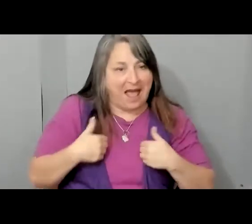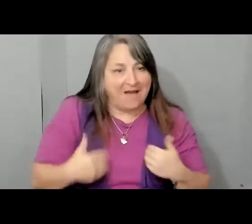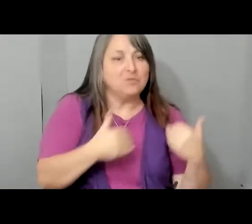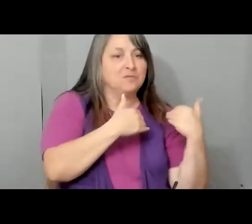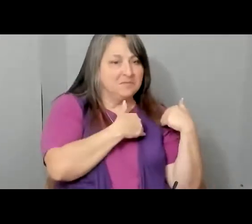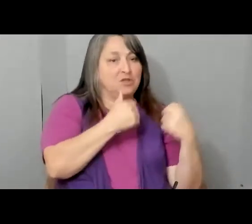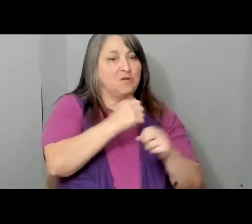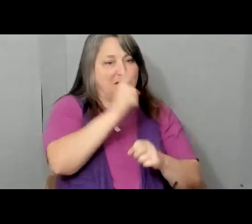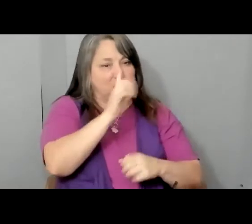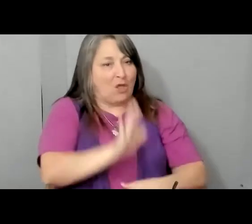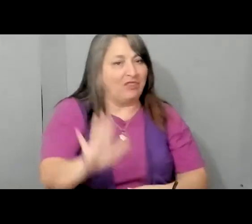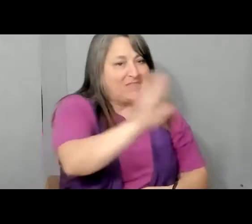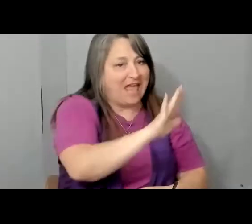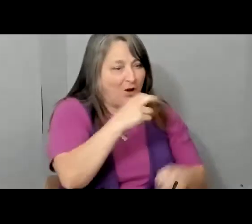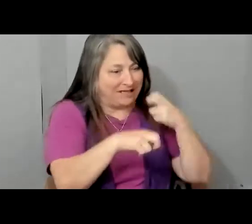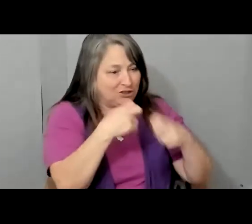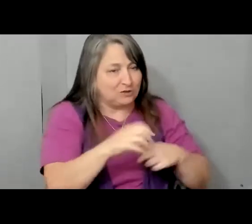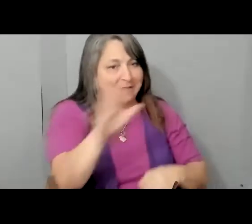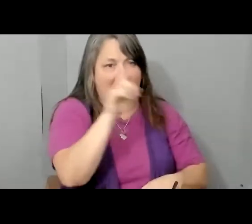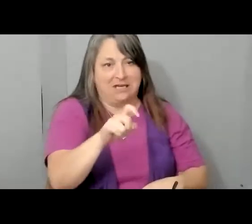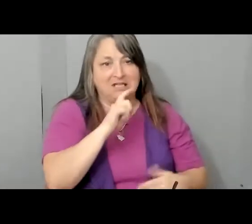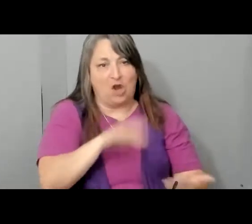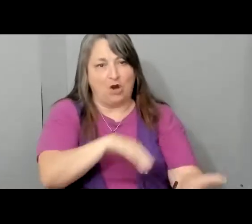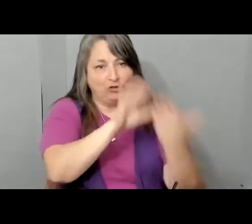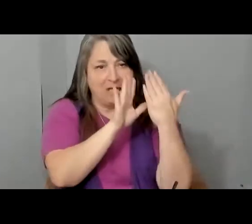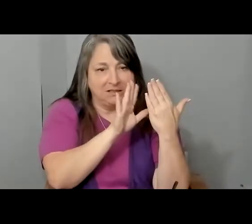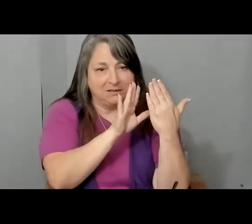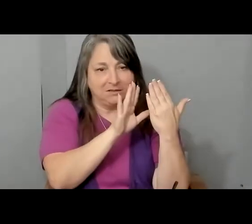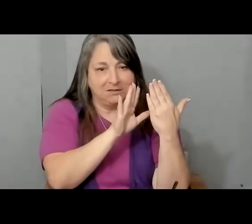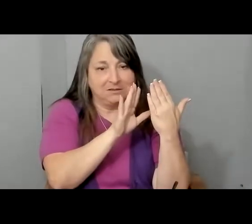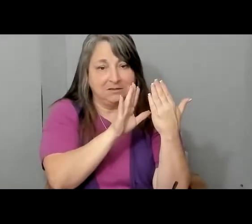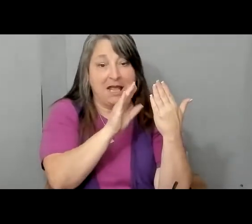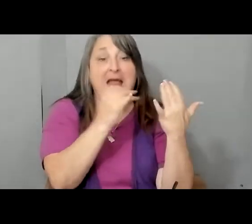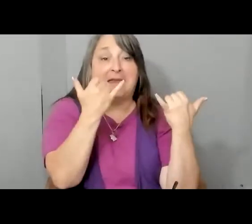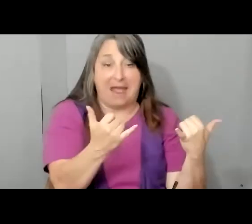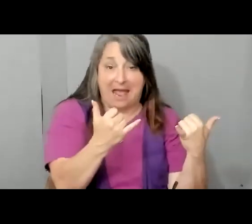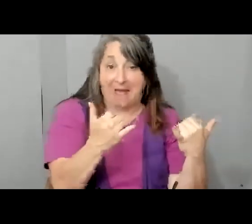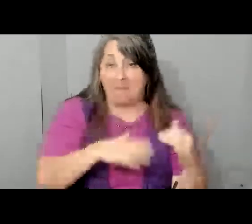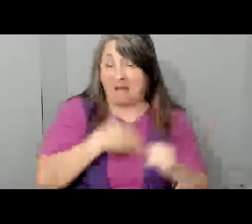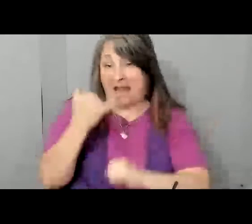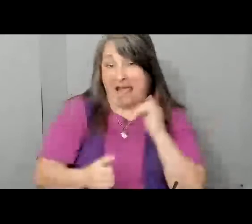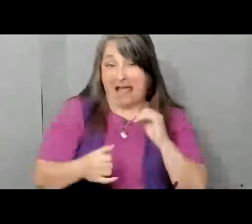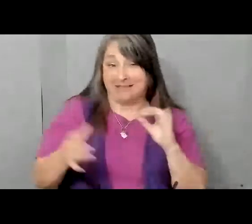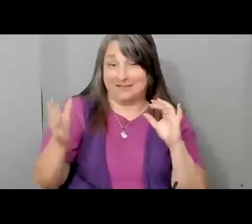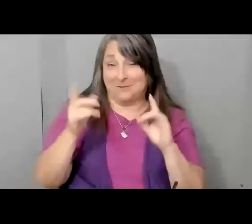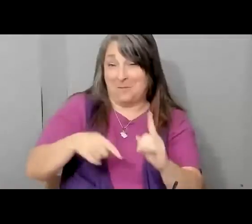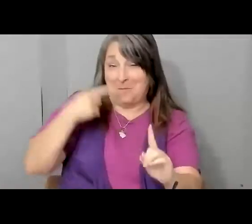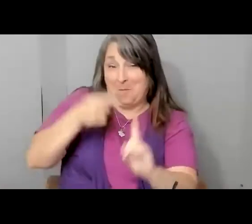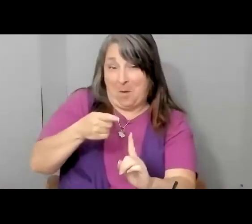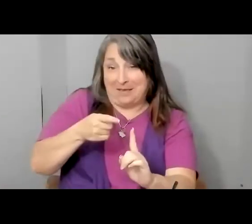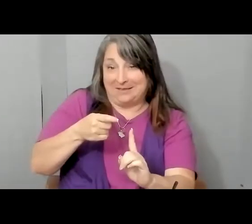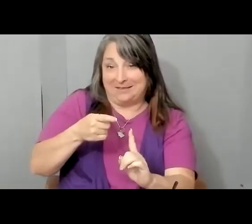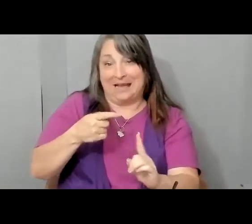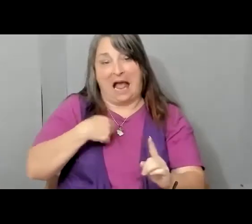their issues, their needs are addressed. And this takes me to my last point, and this is an ask